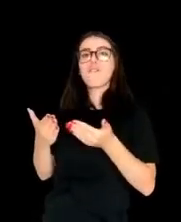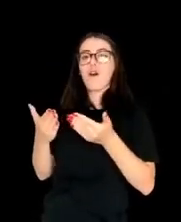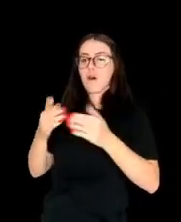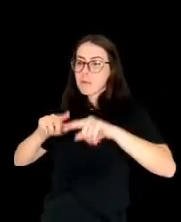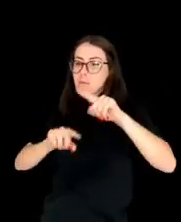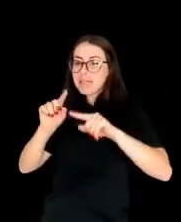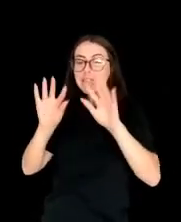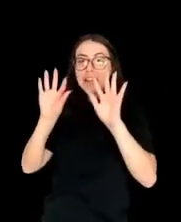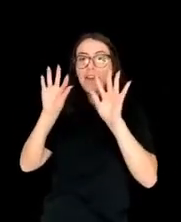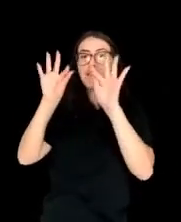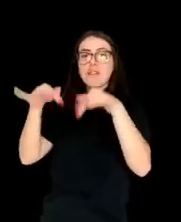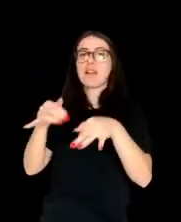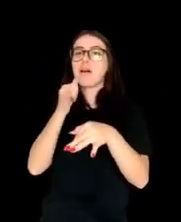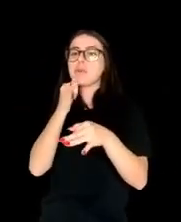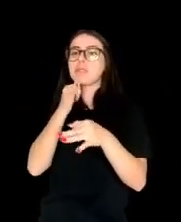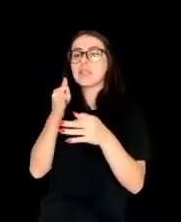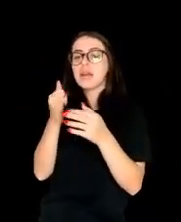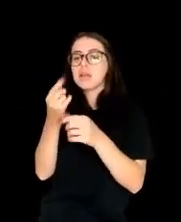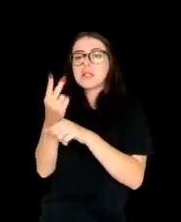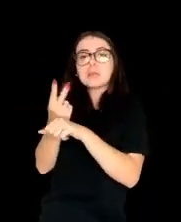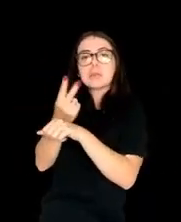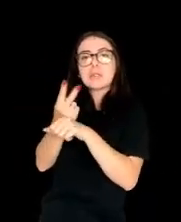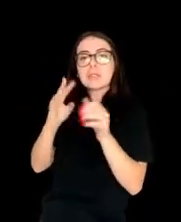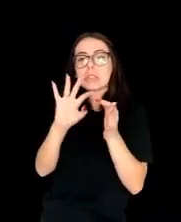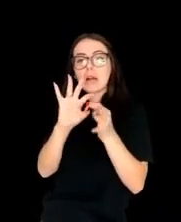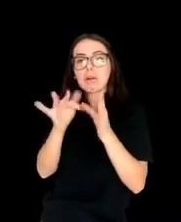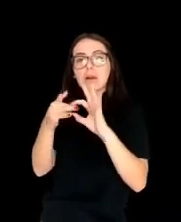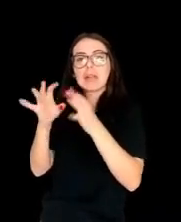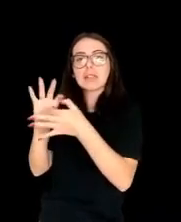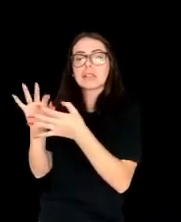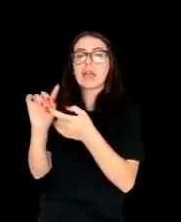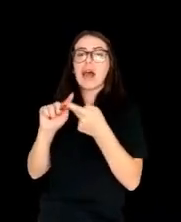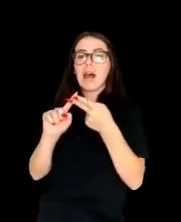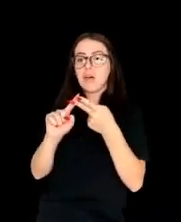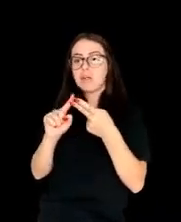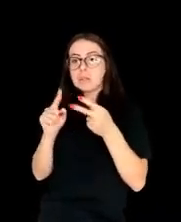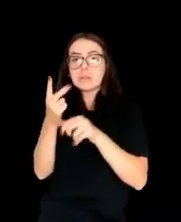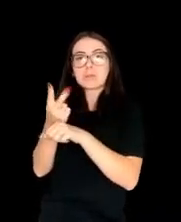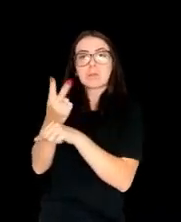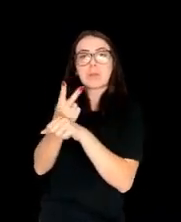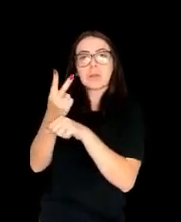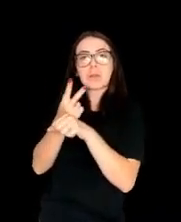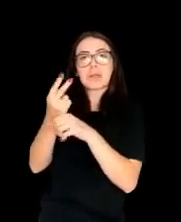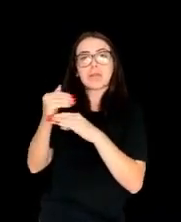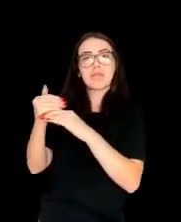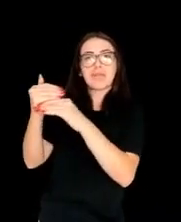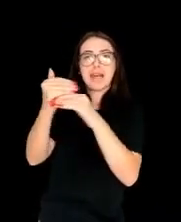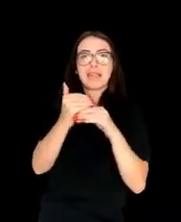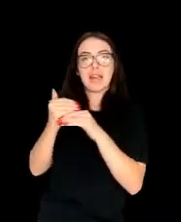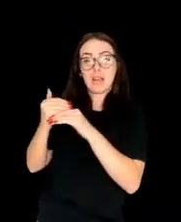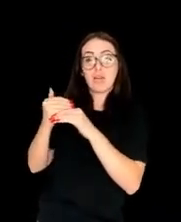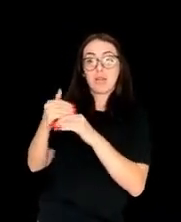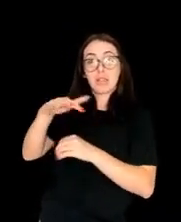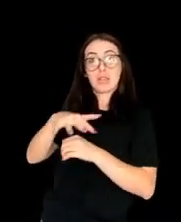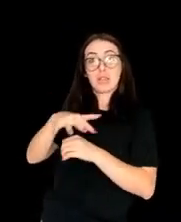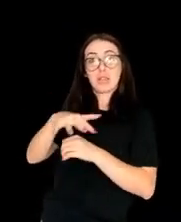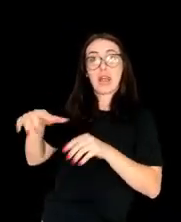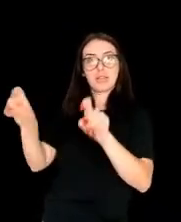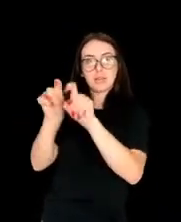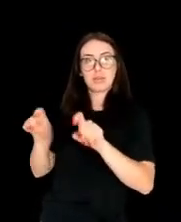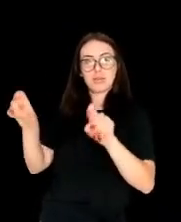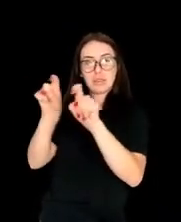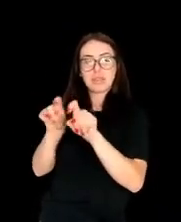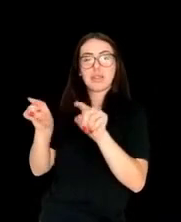core strength of computing. Recognition of meaning is the province of human insight. We should be having